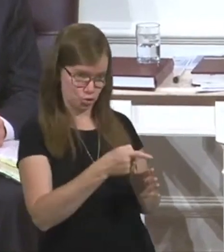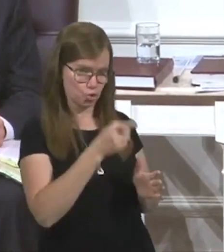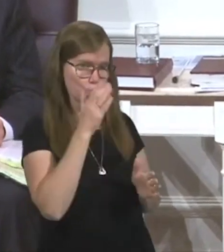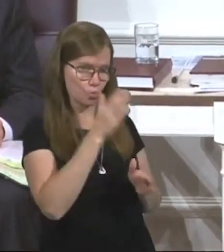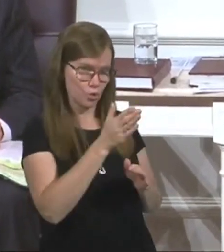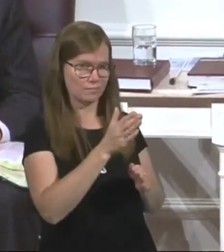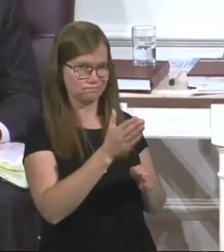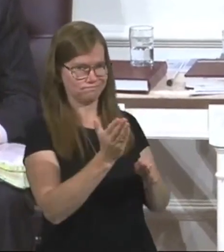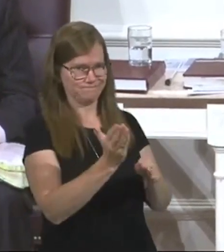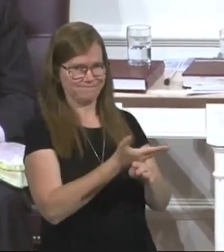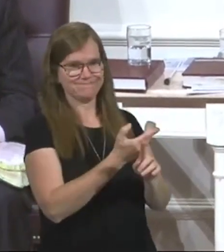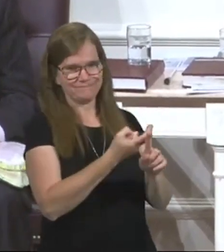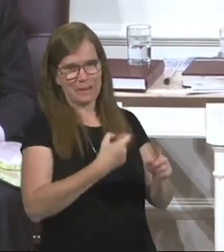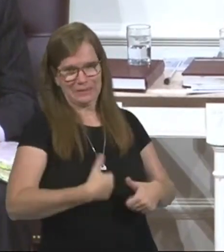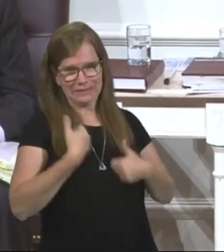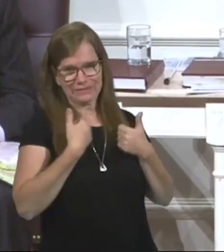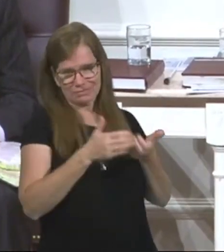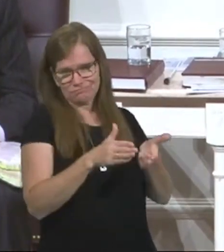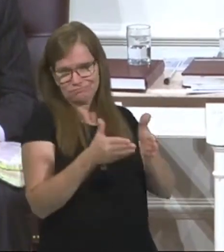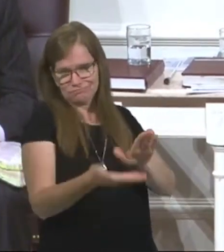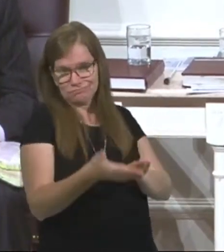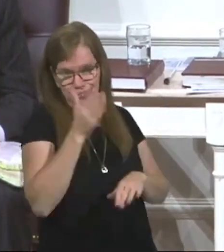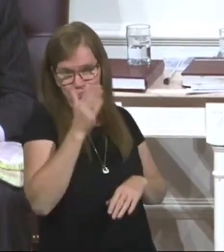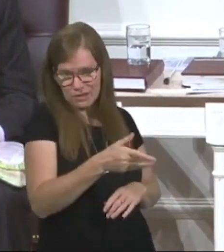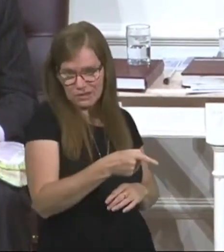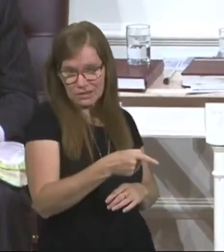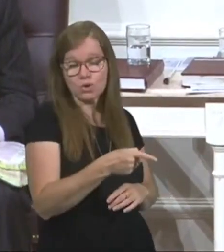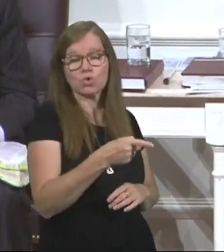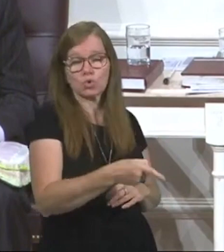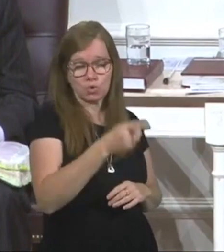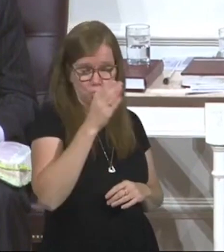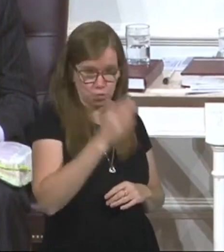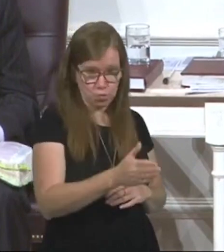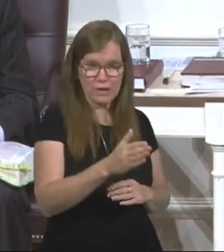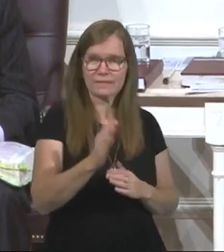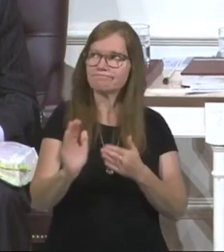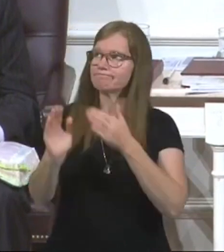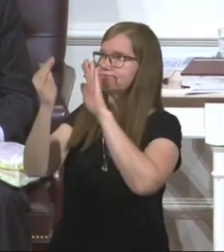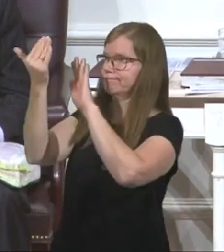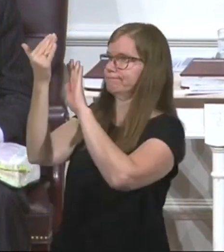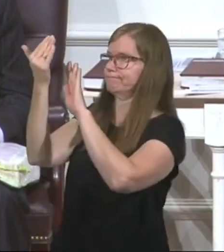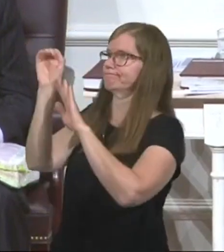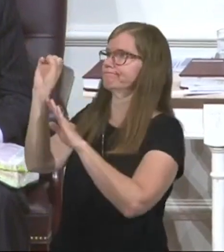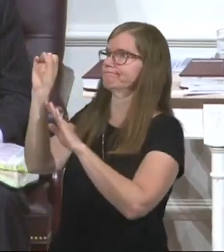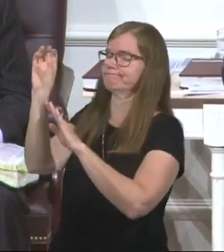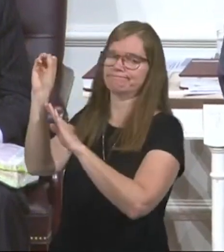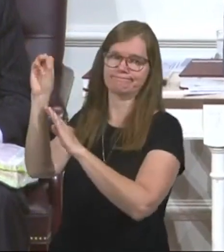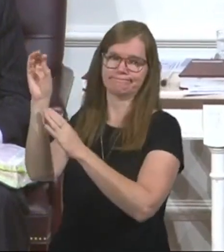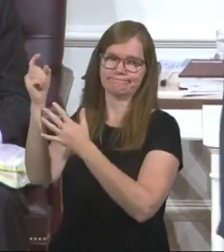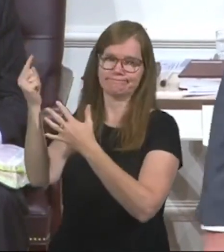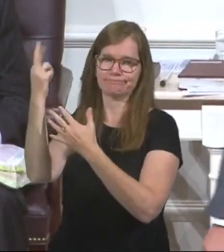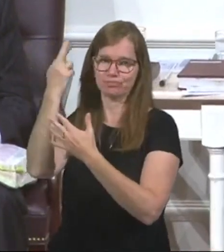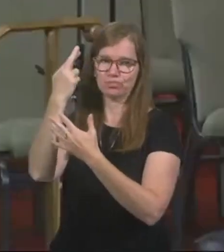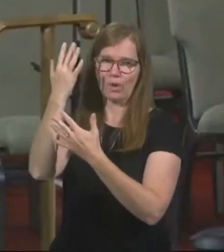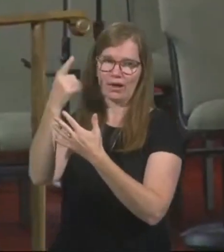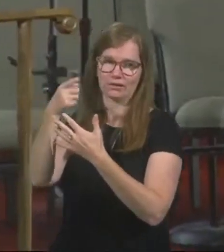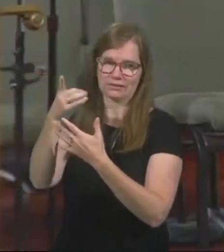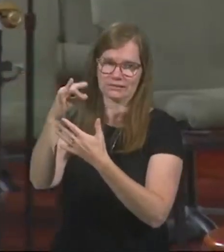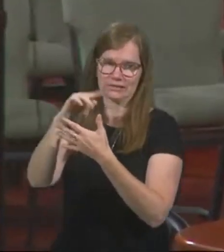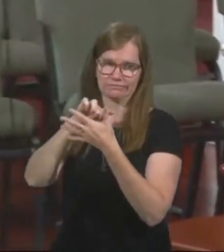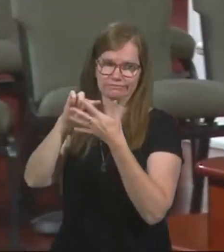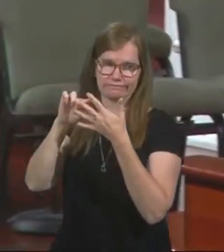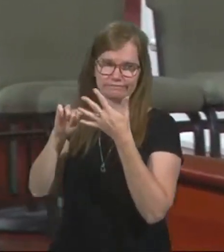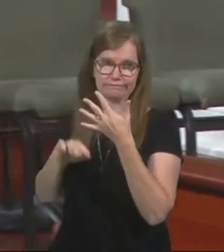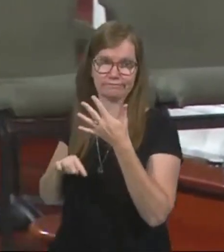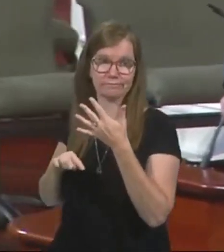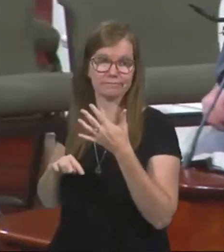canned from living. And you're going to give an account for what you did. And you know what? He will not need